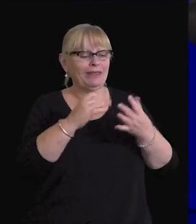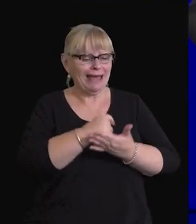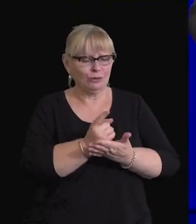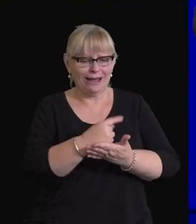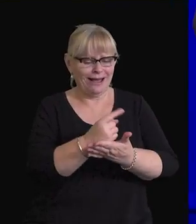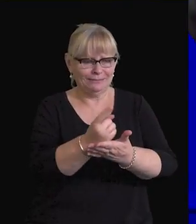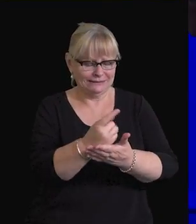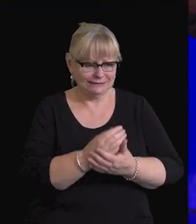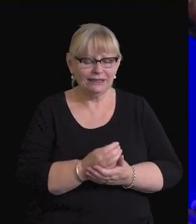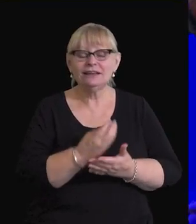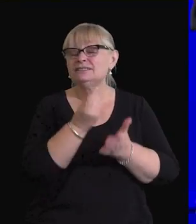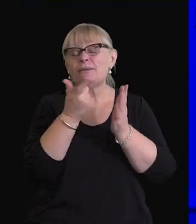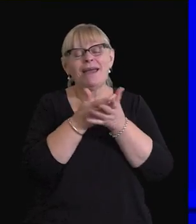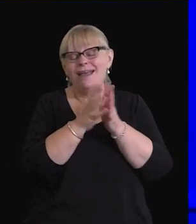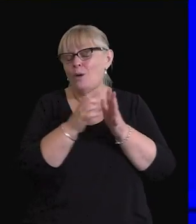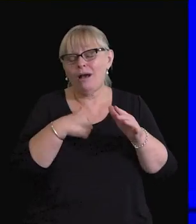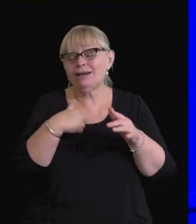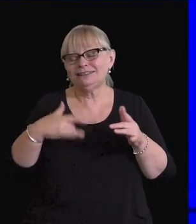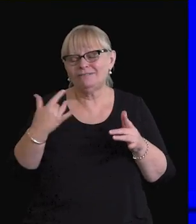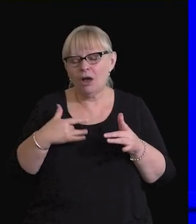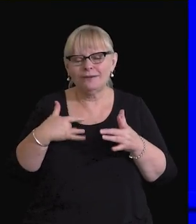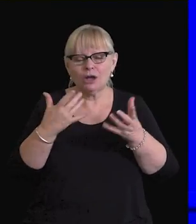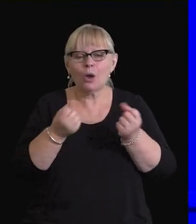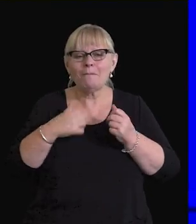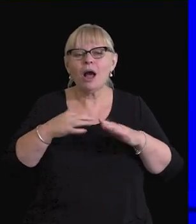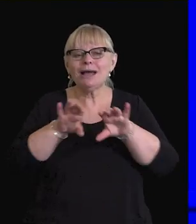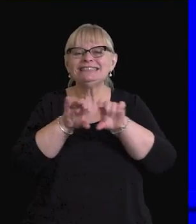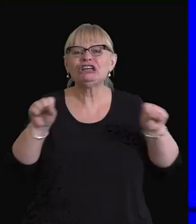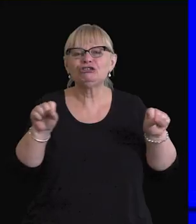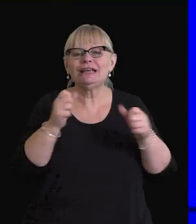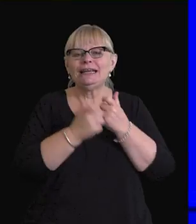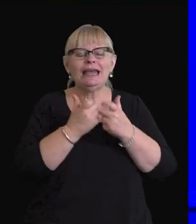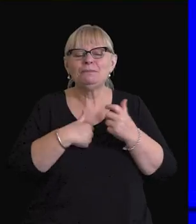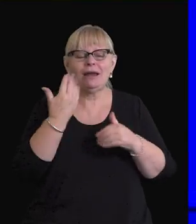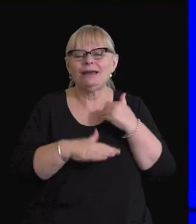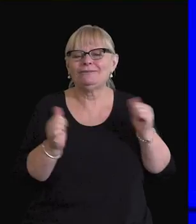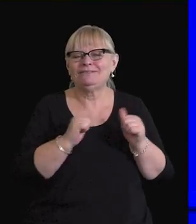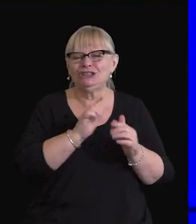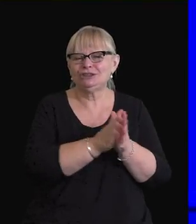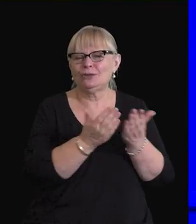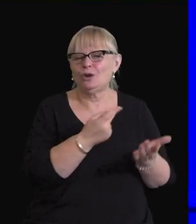Somehow, I made it through to the other side. I got my degree, but I never finished that novel.